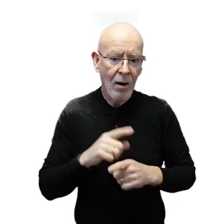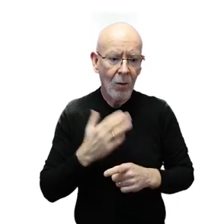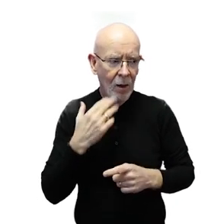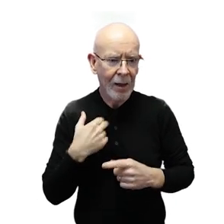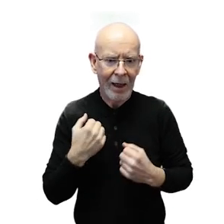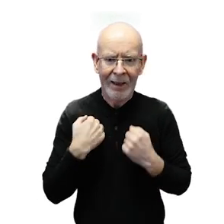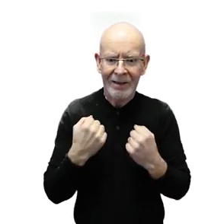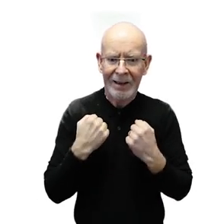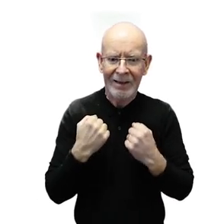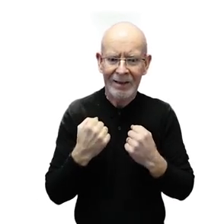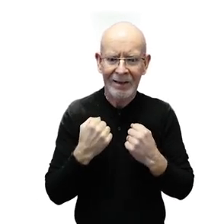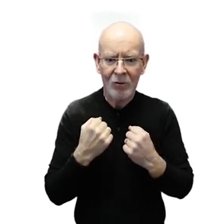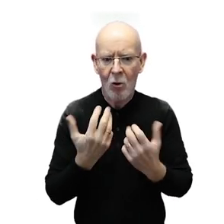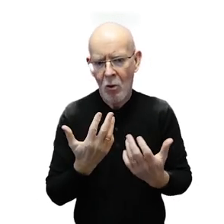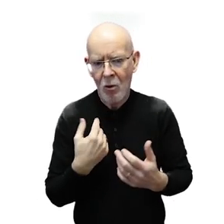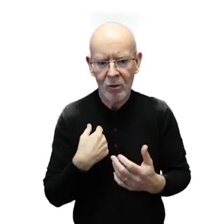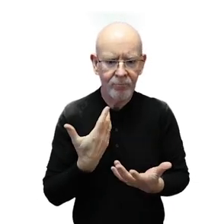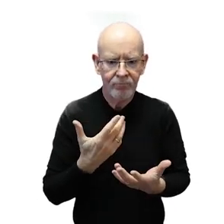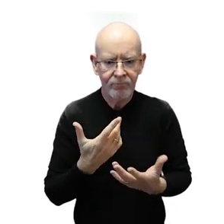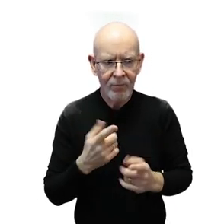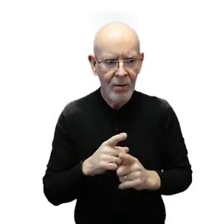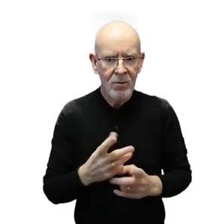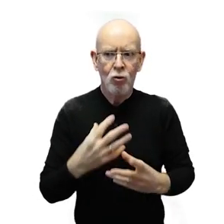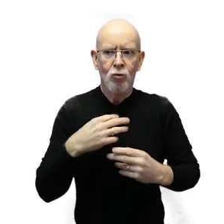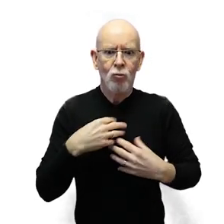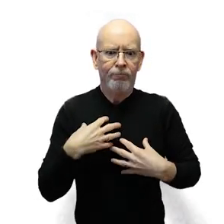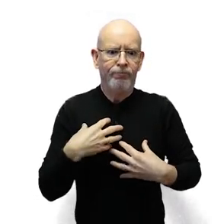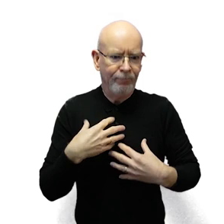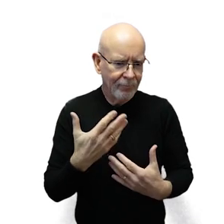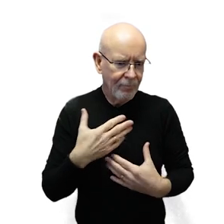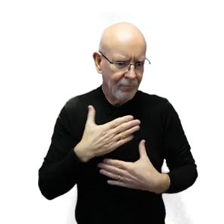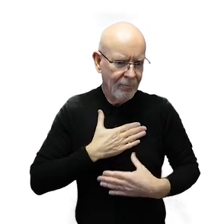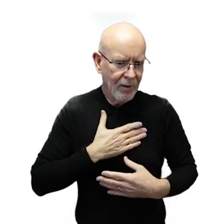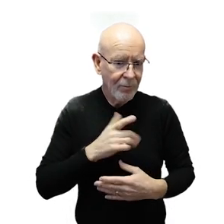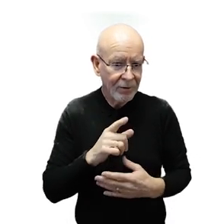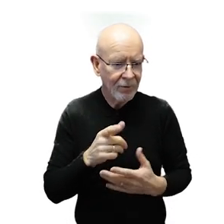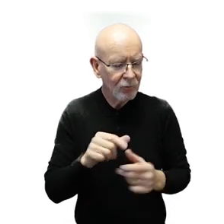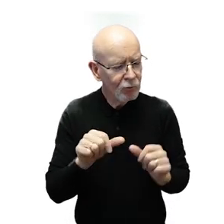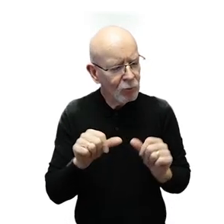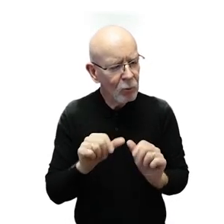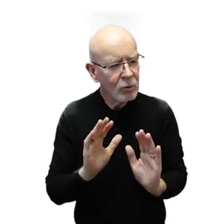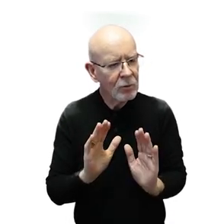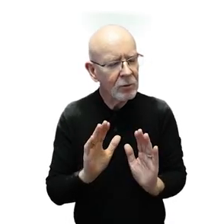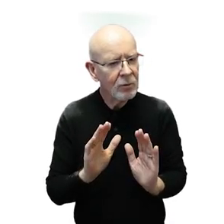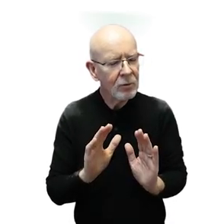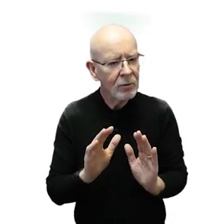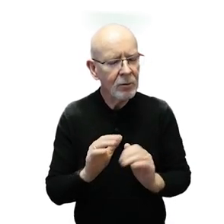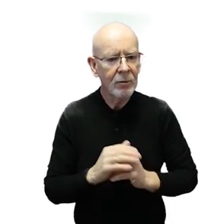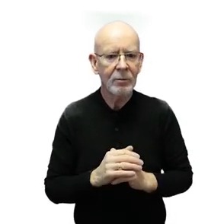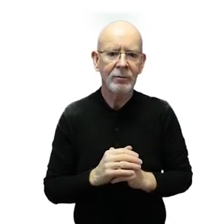as when we are exercising or we are taking a full deep breath. But this only occurs for short periods of time.